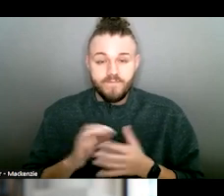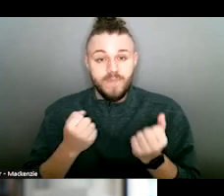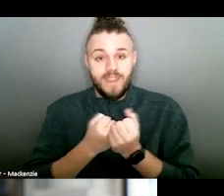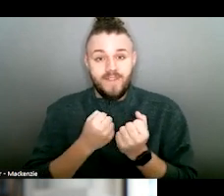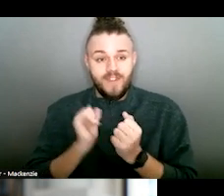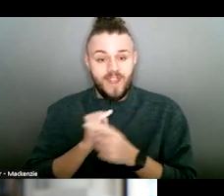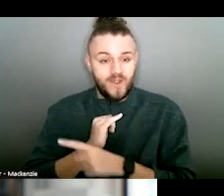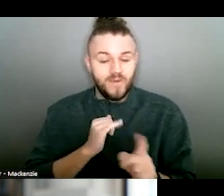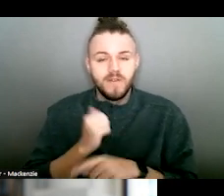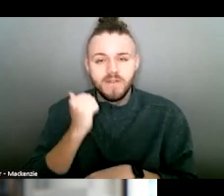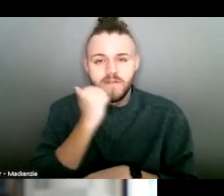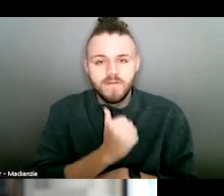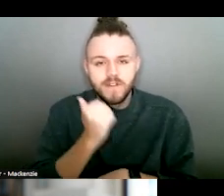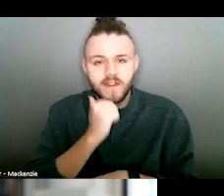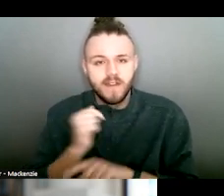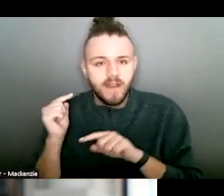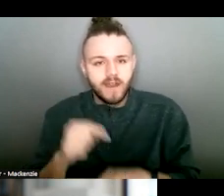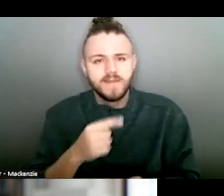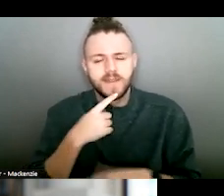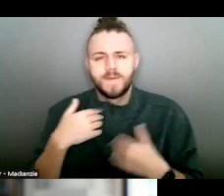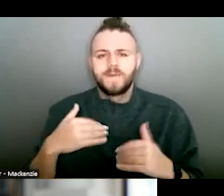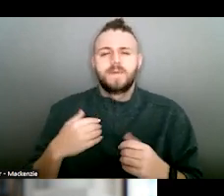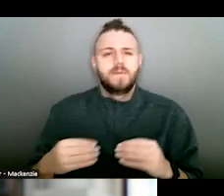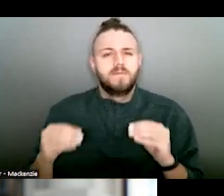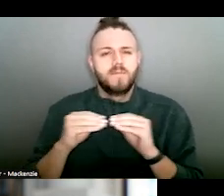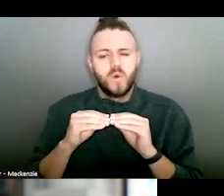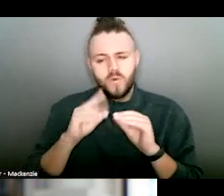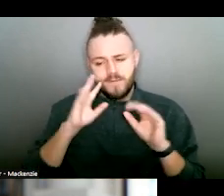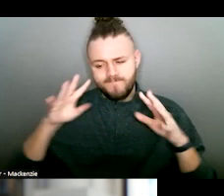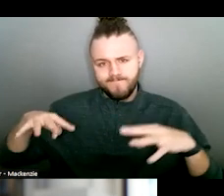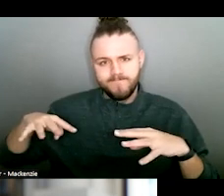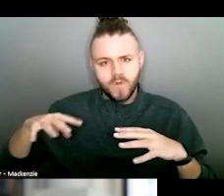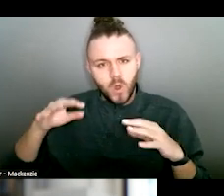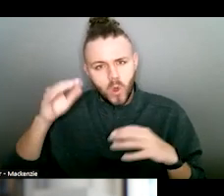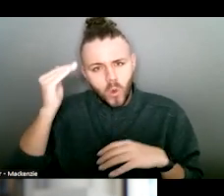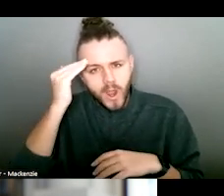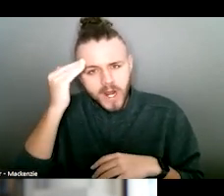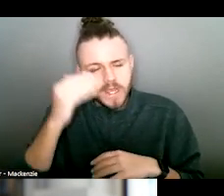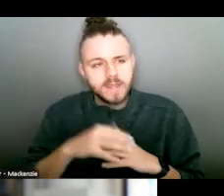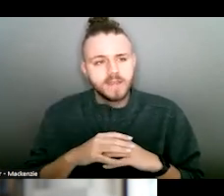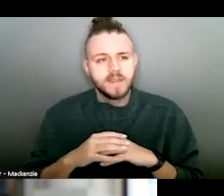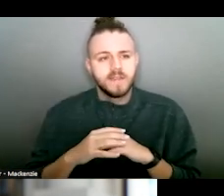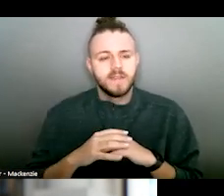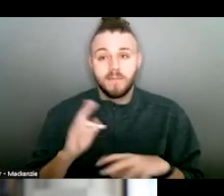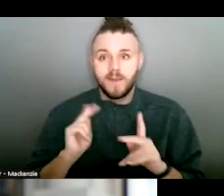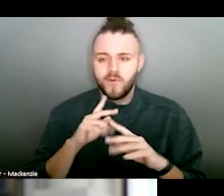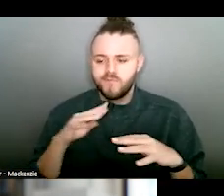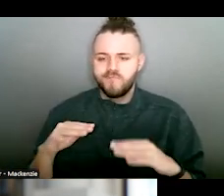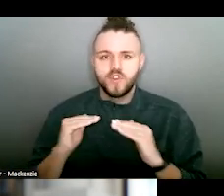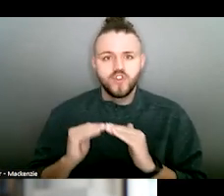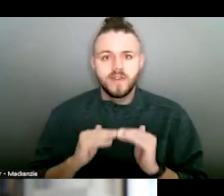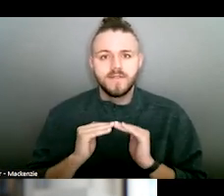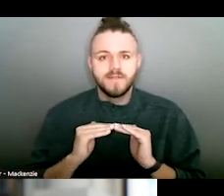can stop it is to have an advocation like you guys each and every day coming down here and saying, the more we bring awareness, the more we bring